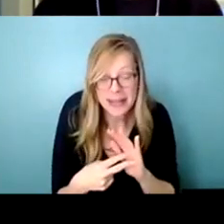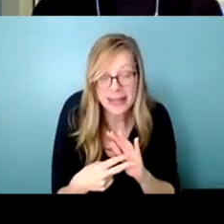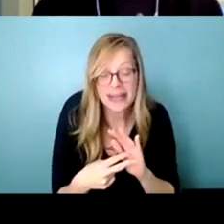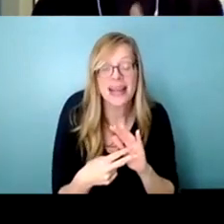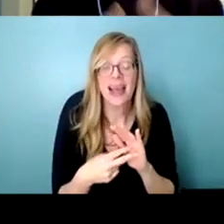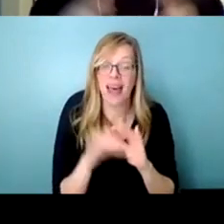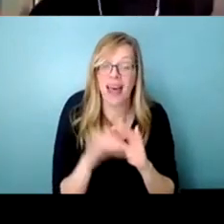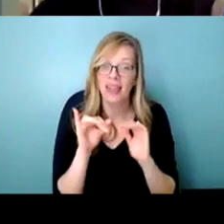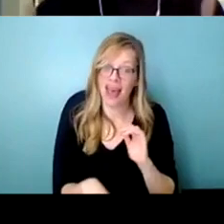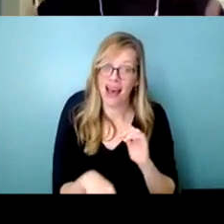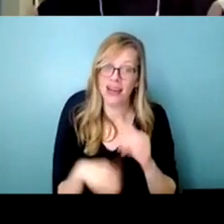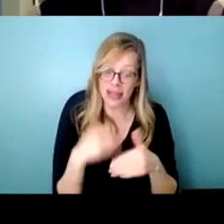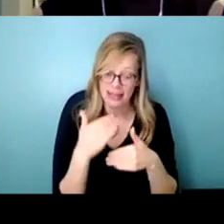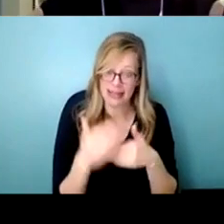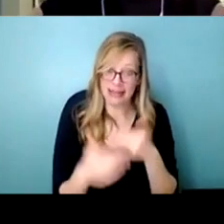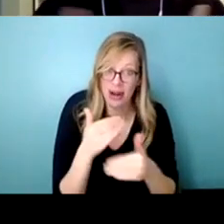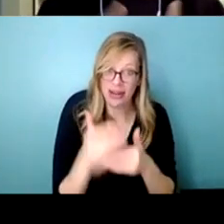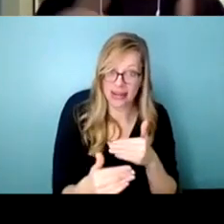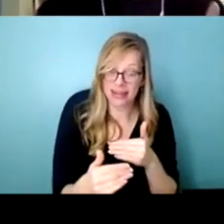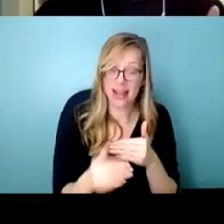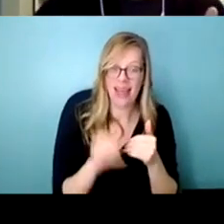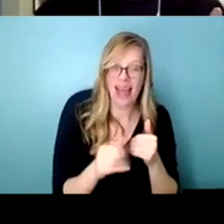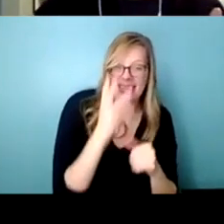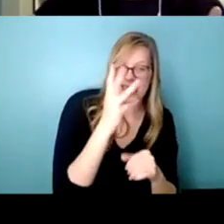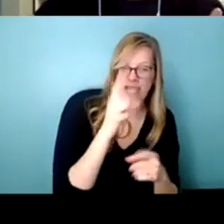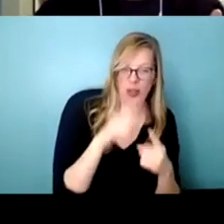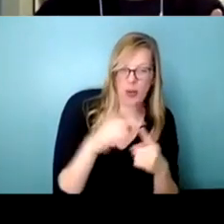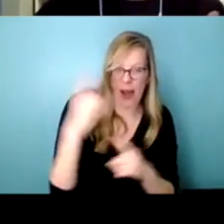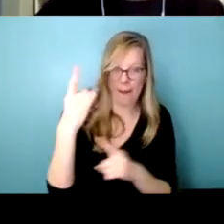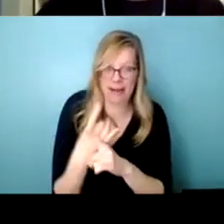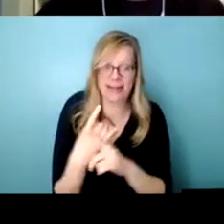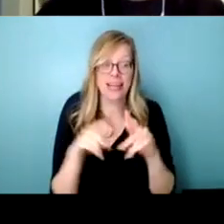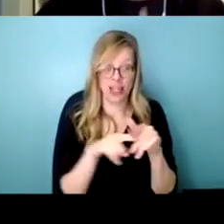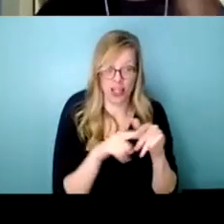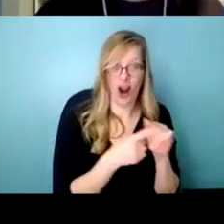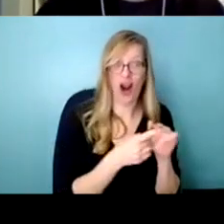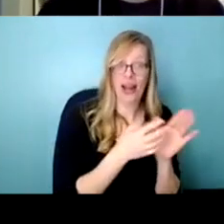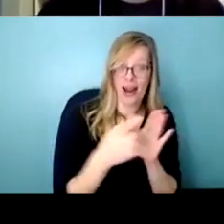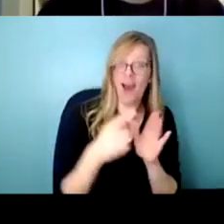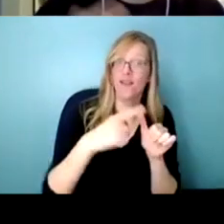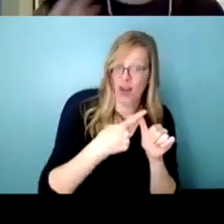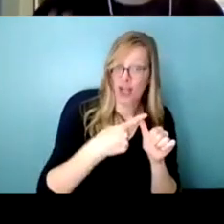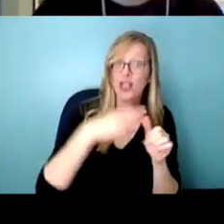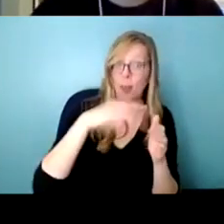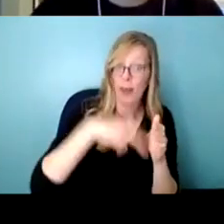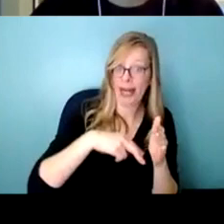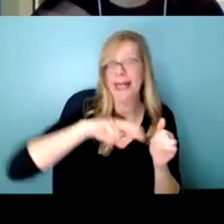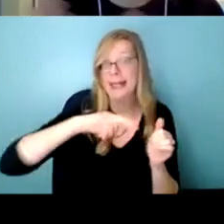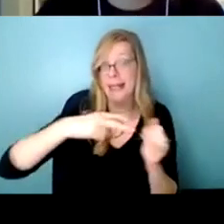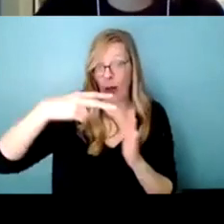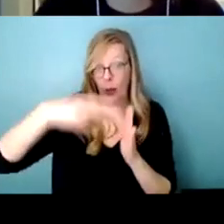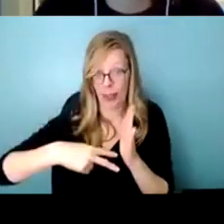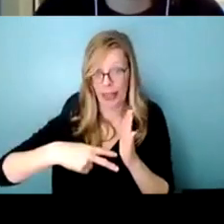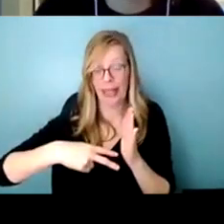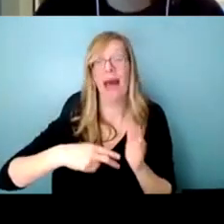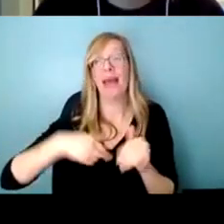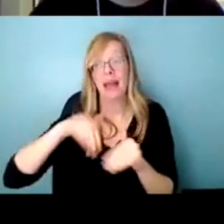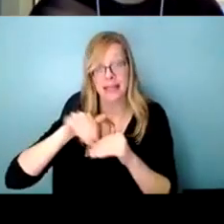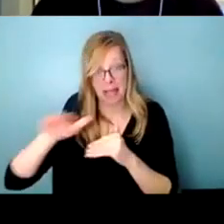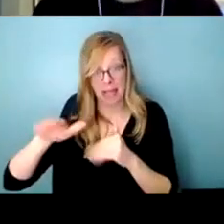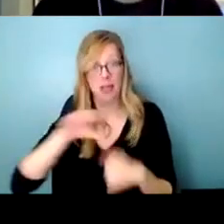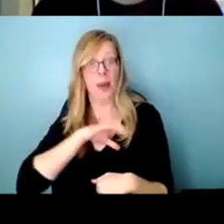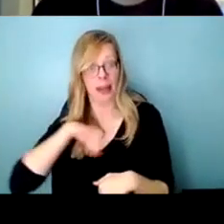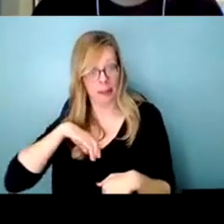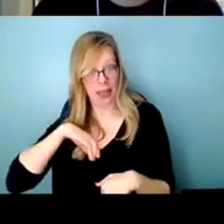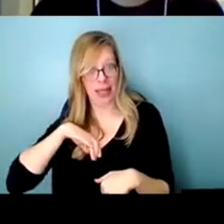in that legislative cycle of six to eight months it went maybe it went through a first reading and a second reading and maybe it went to committee but